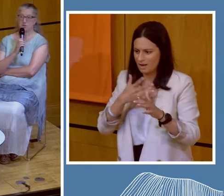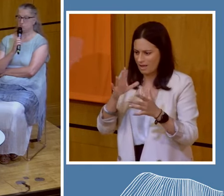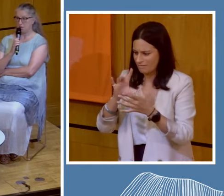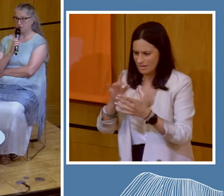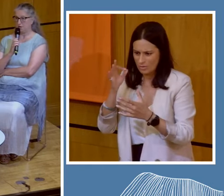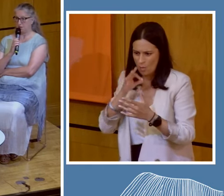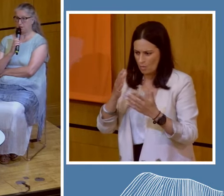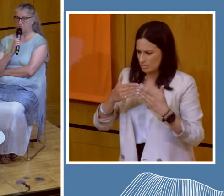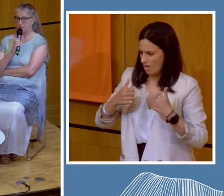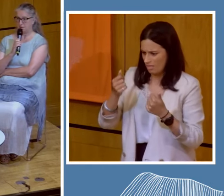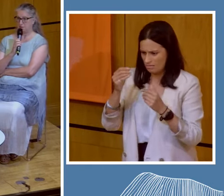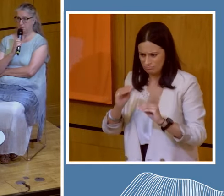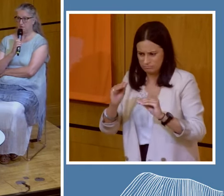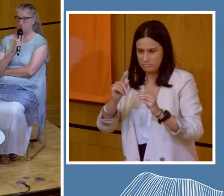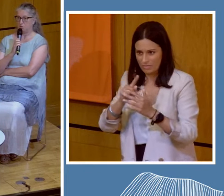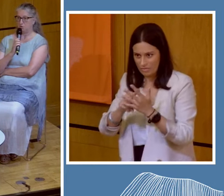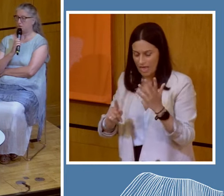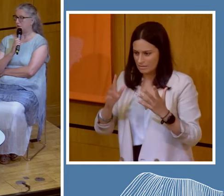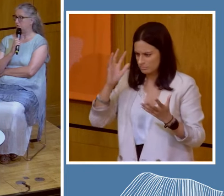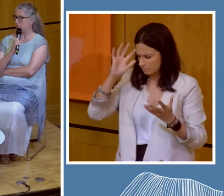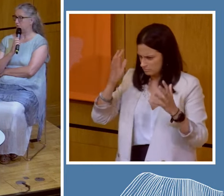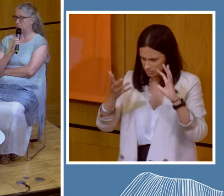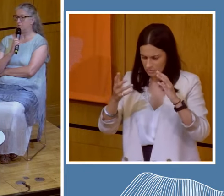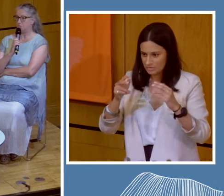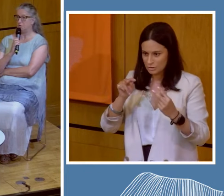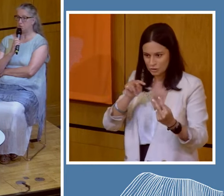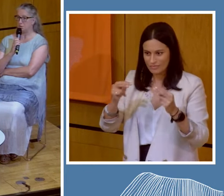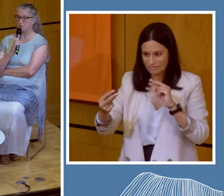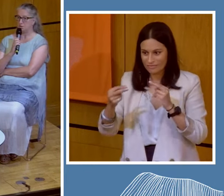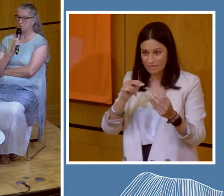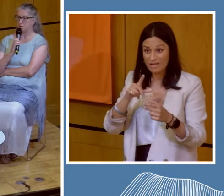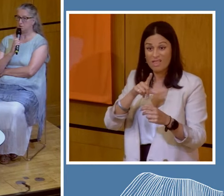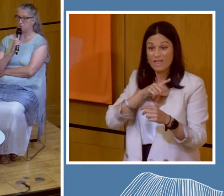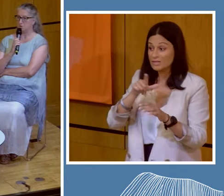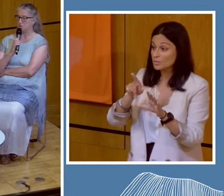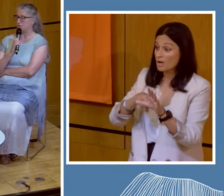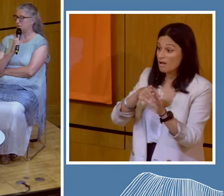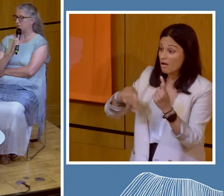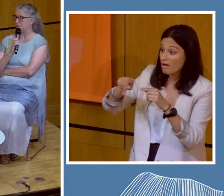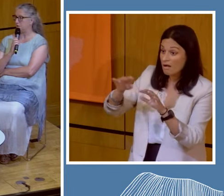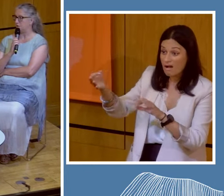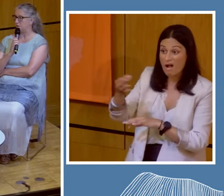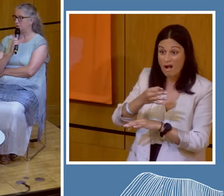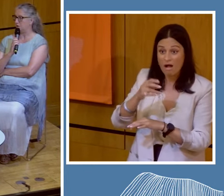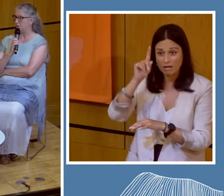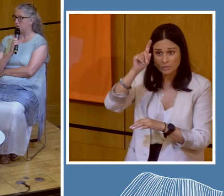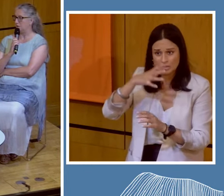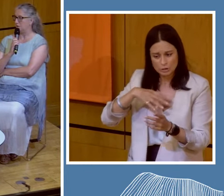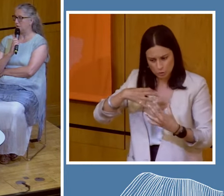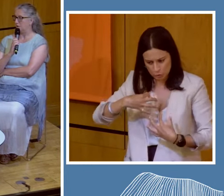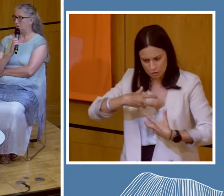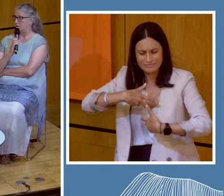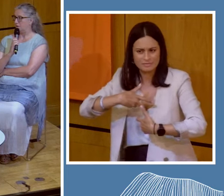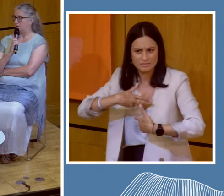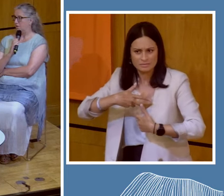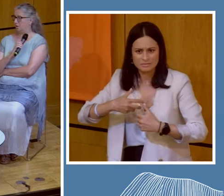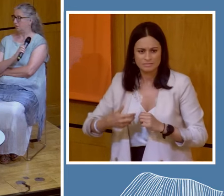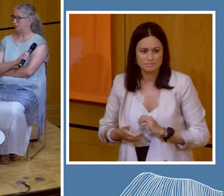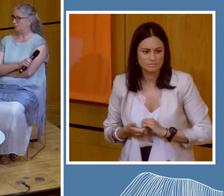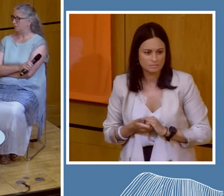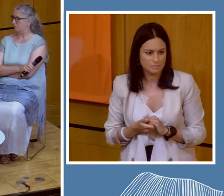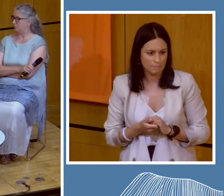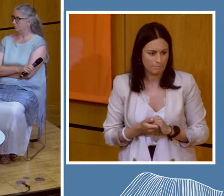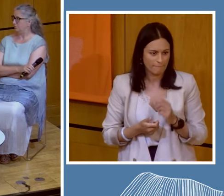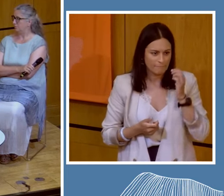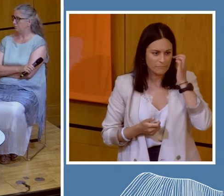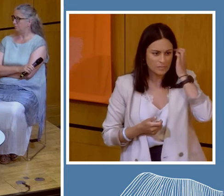shift we need to make. And I think that's kind of what the younger member of the audience was suggesting we need to do. Can I